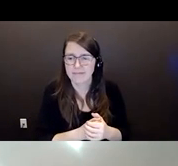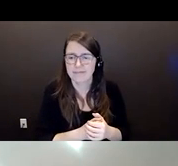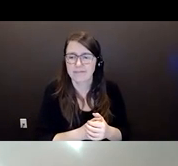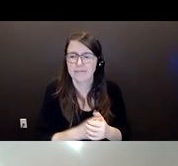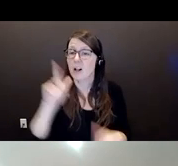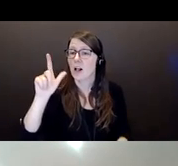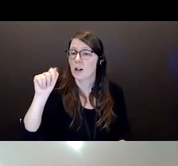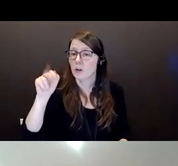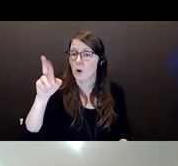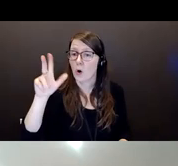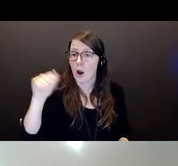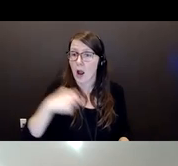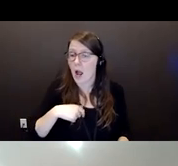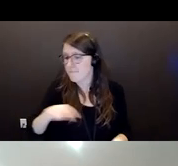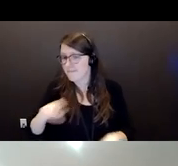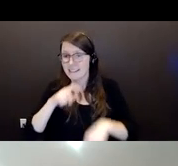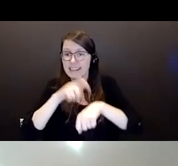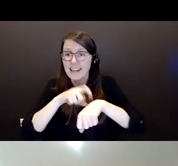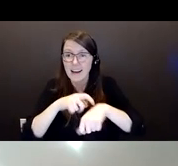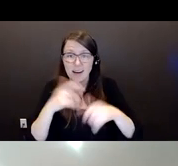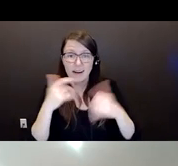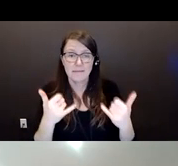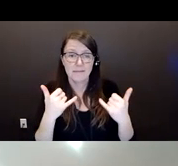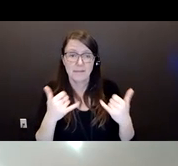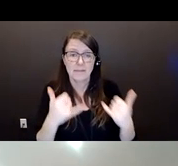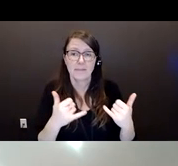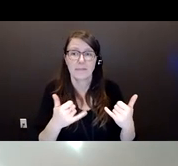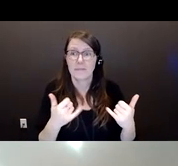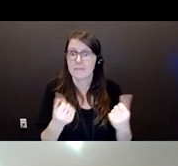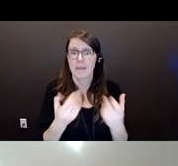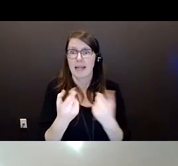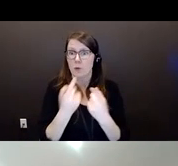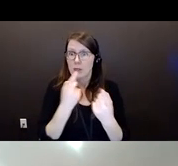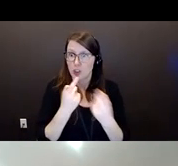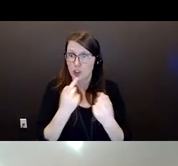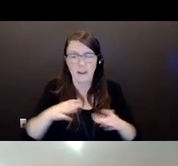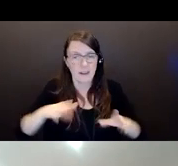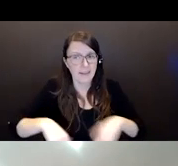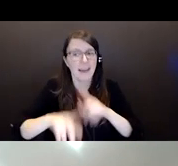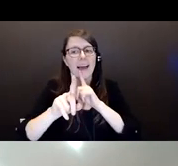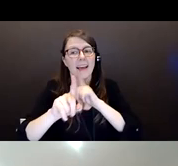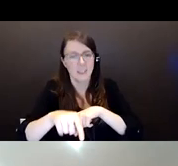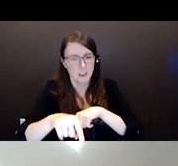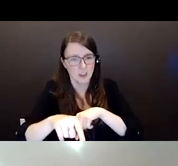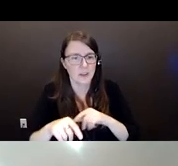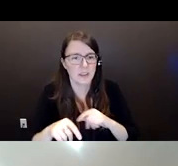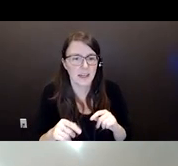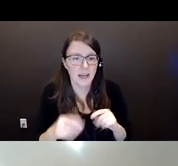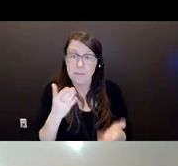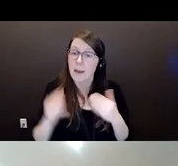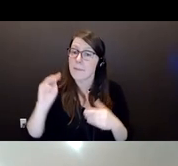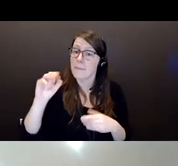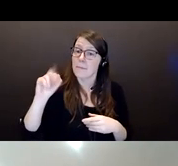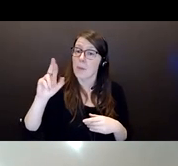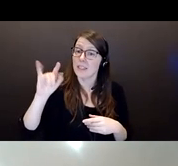But we're just cognizant of the time here. So we do have a lot of questions that haven't been answered. So maybe Martin could